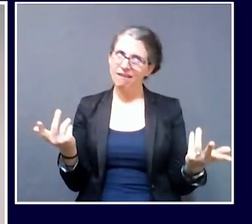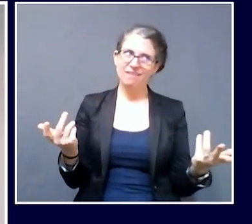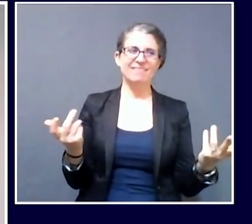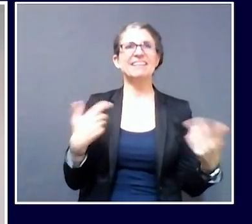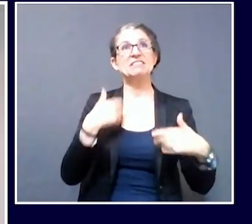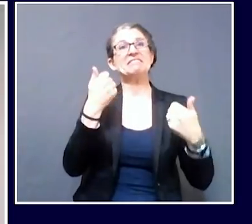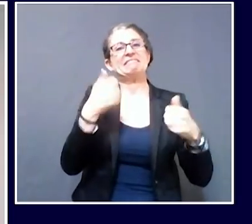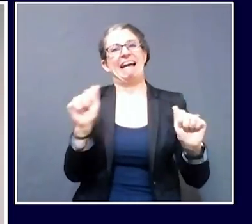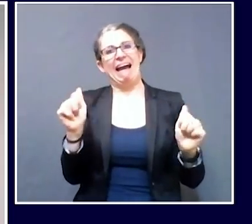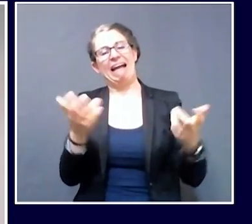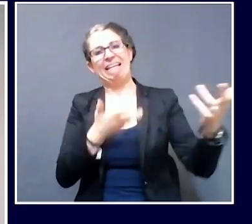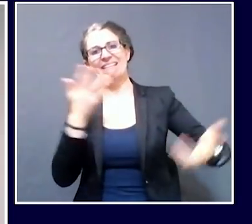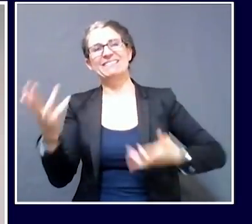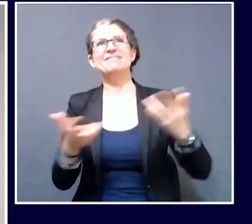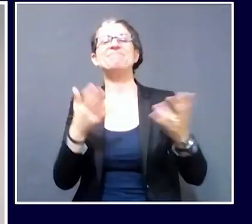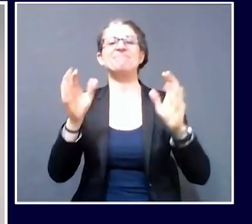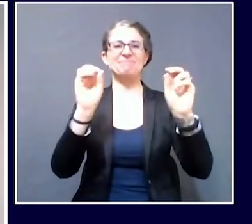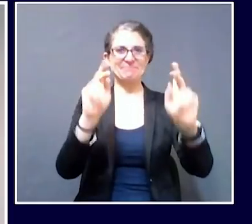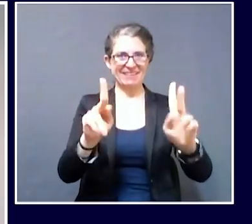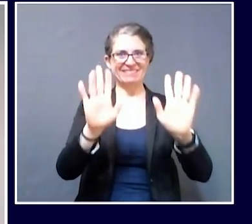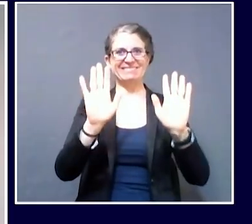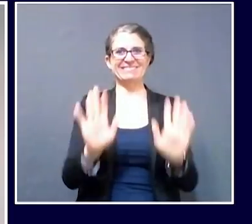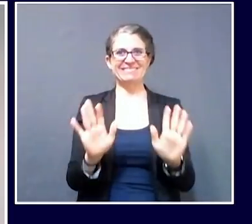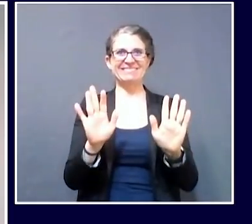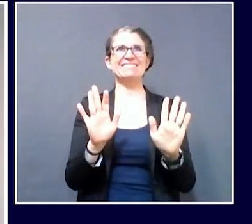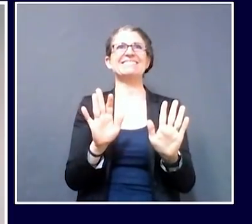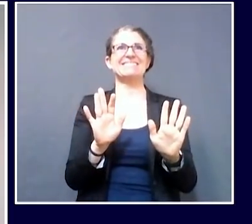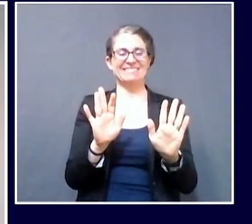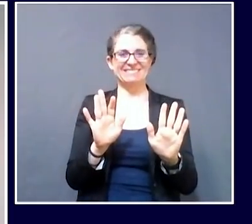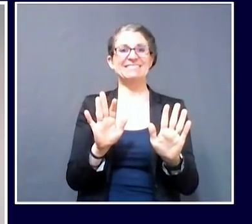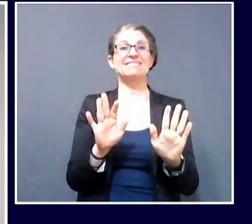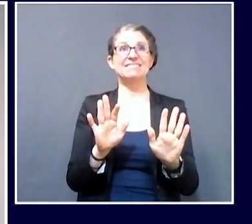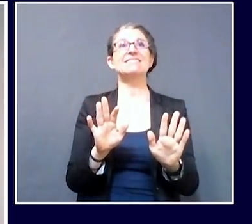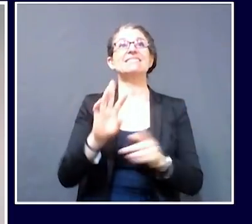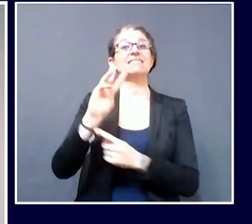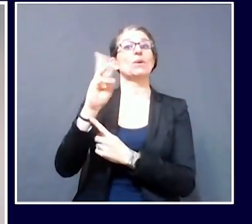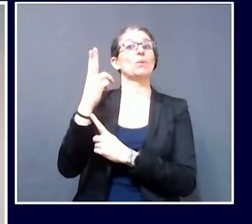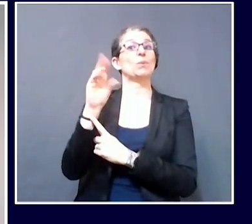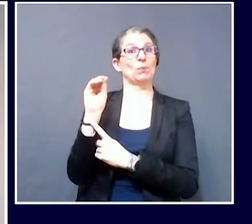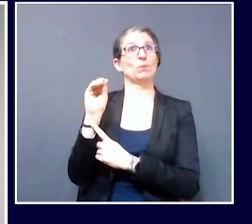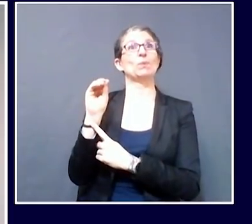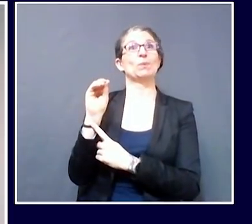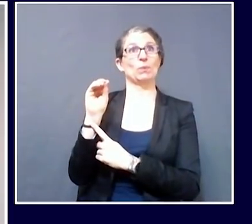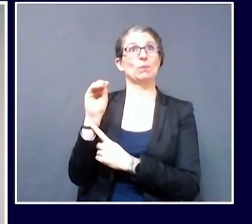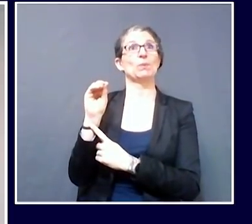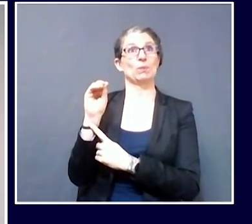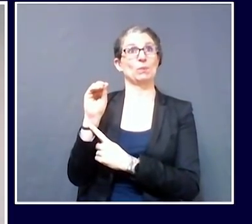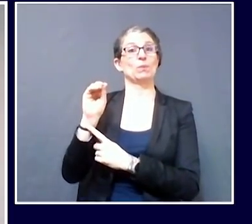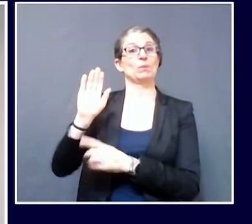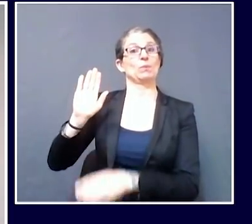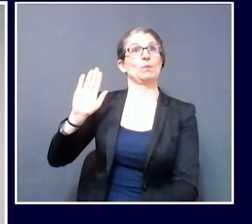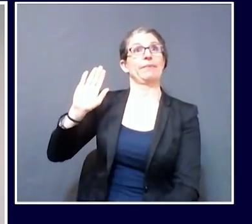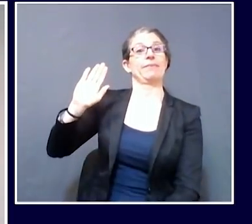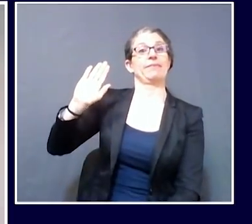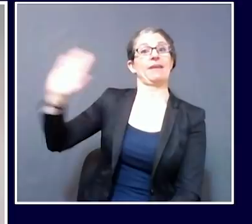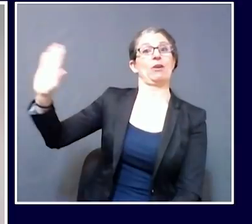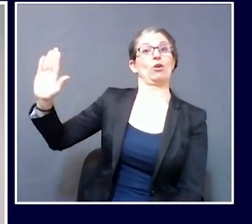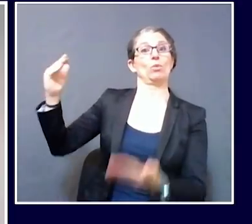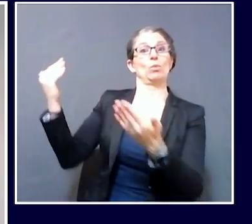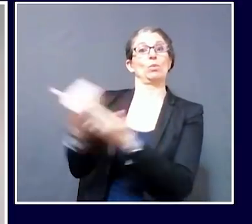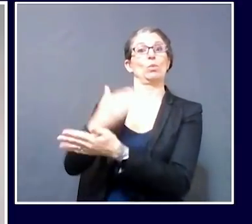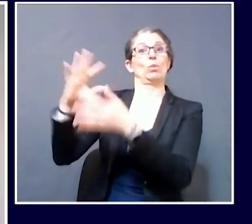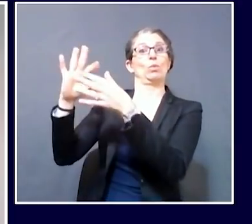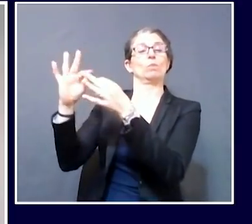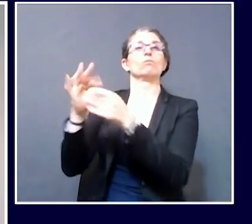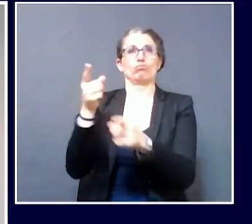let's start with what the WHO just, as you referenced, Brian, noted this morning, which is that they did walk